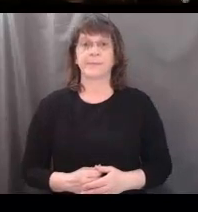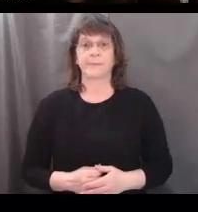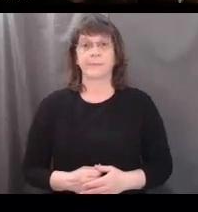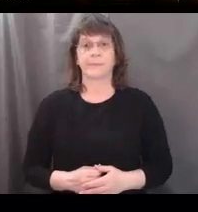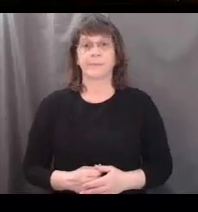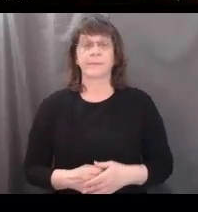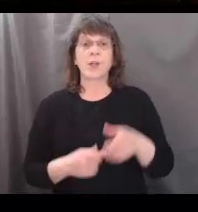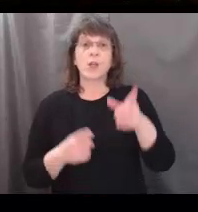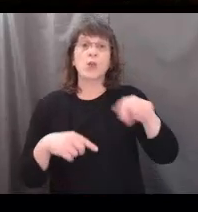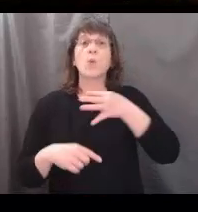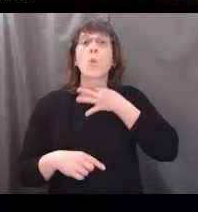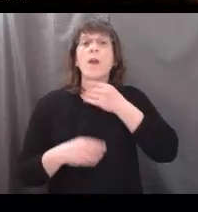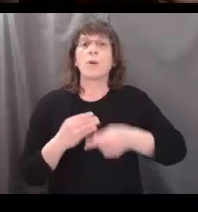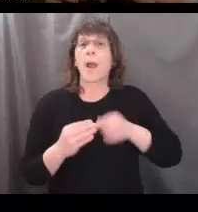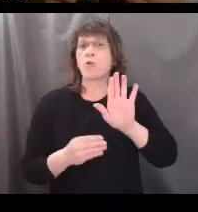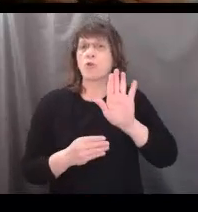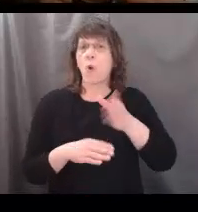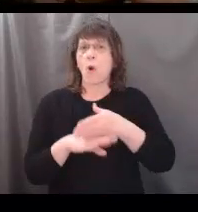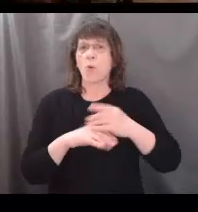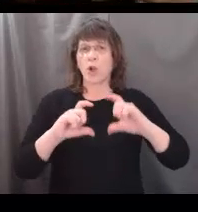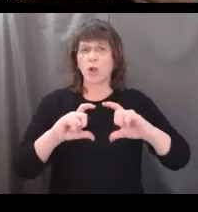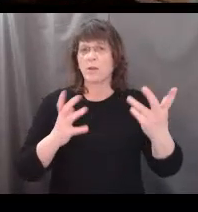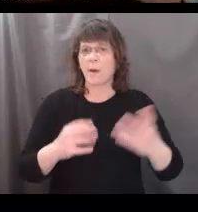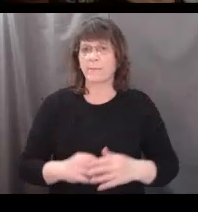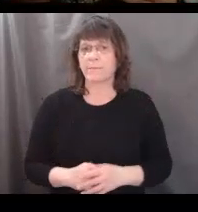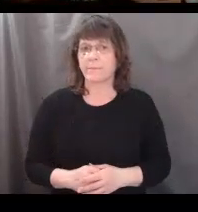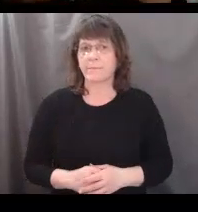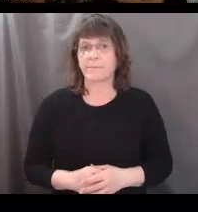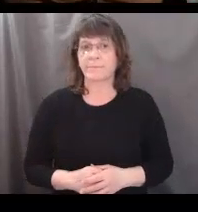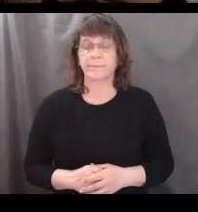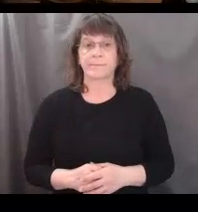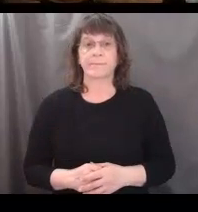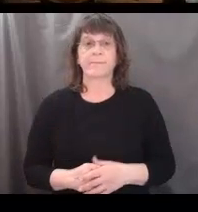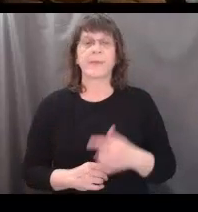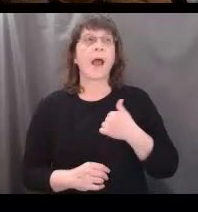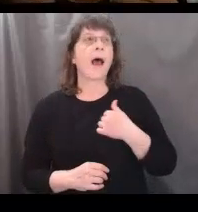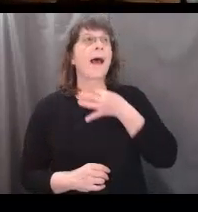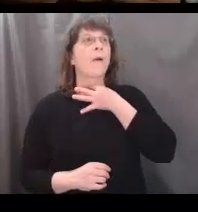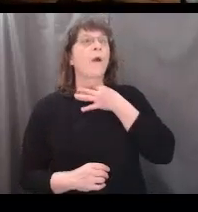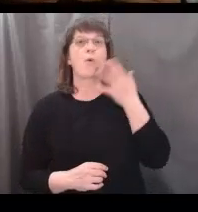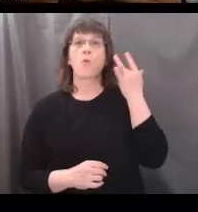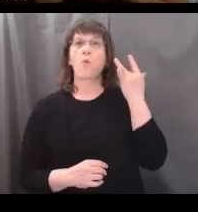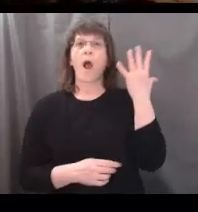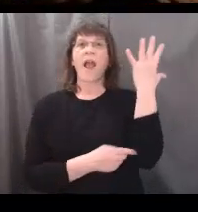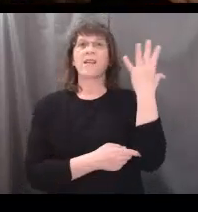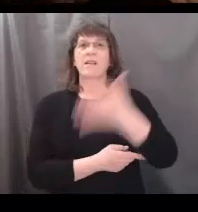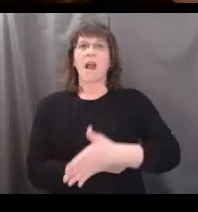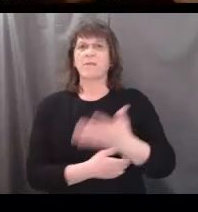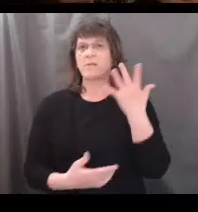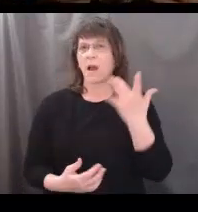What do you wonder about your wood cookie? I wonder why it was cut down.